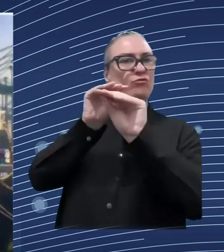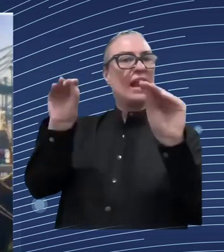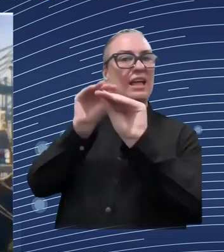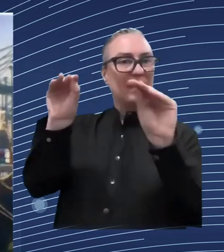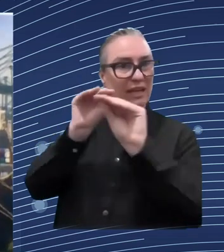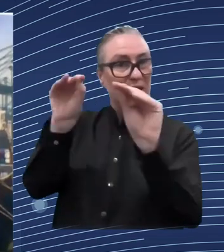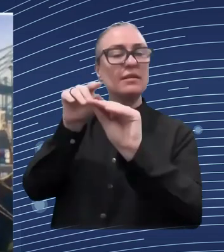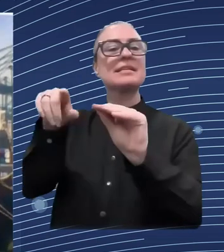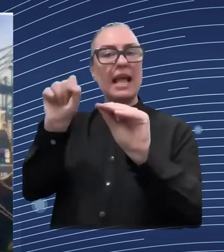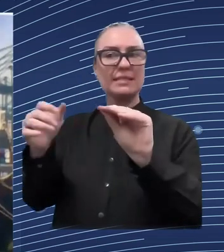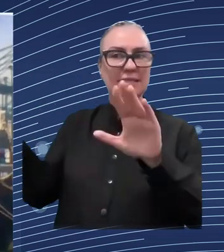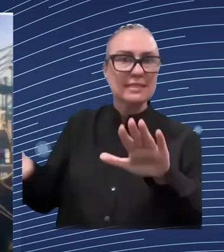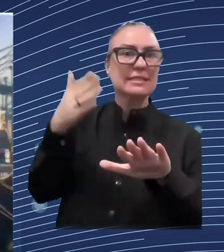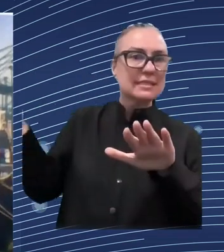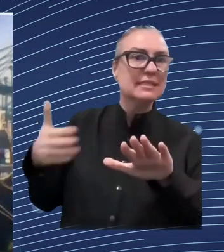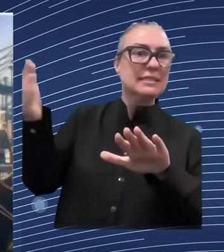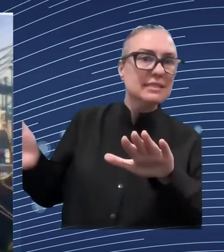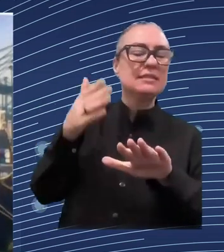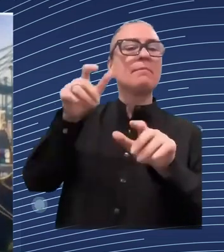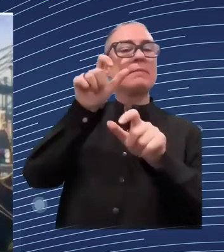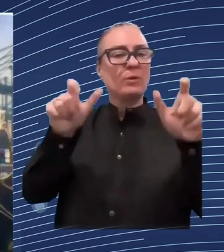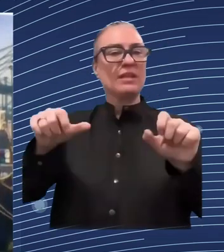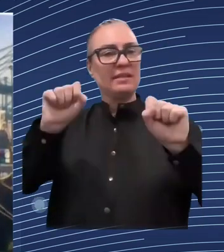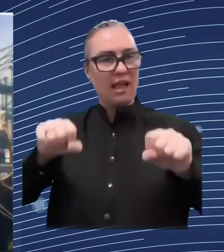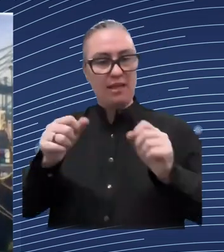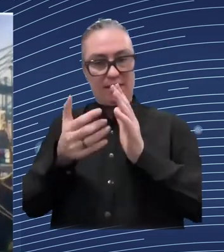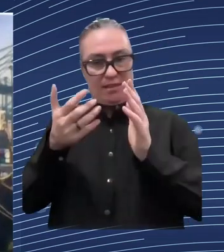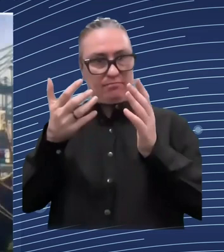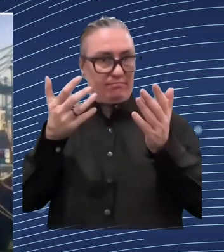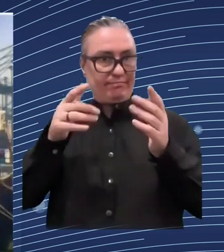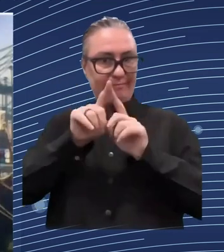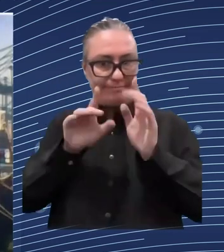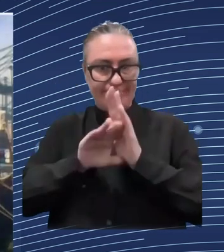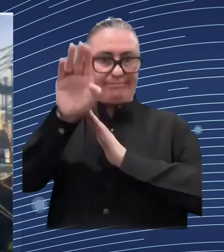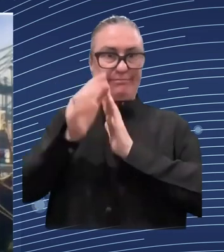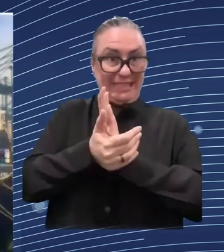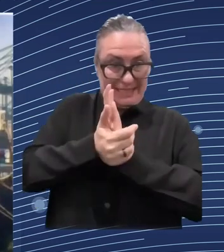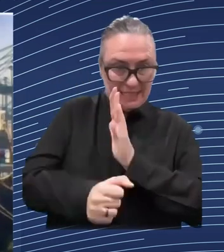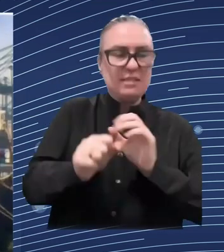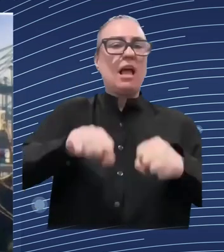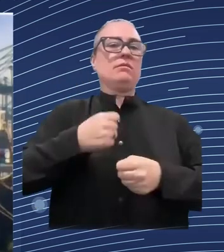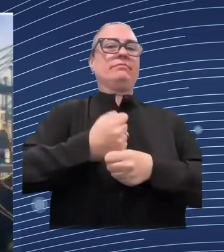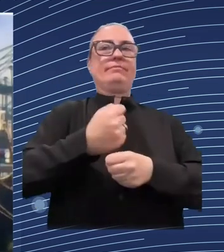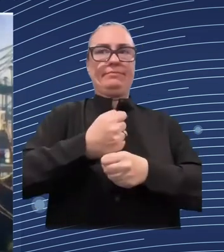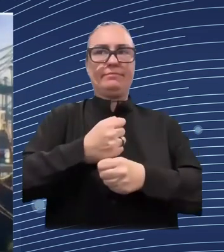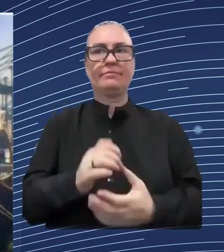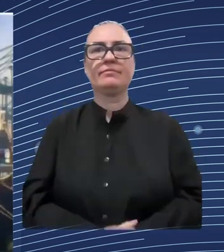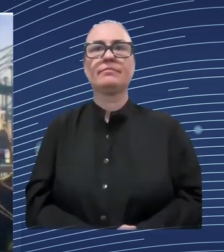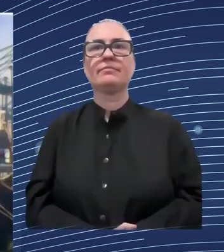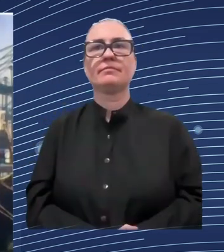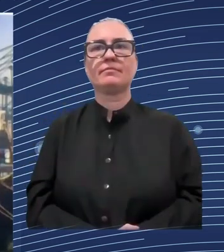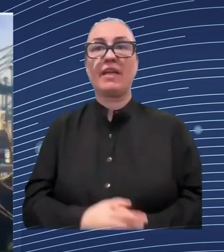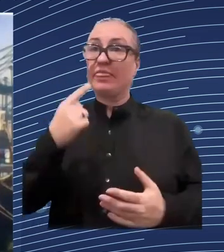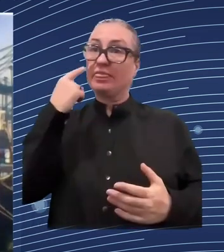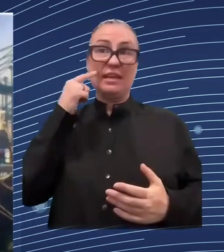lives turned upside down and need to get a new future uh prospects of again being a fully part